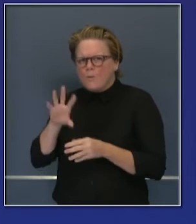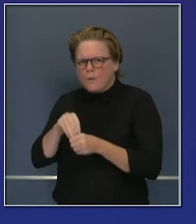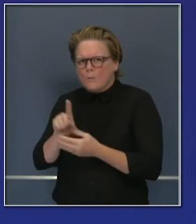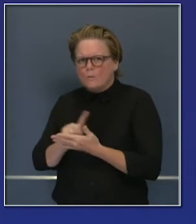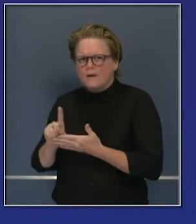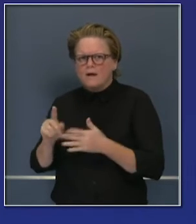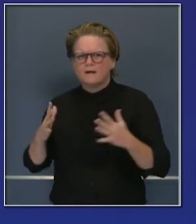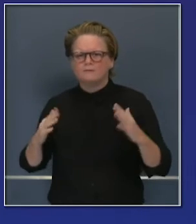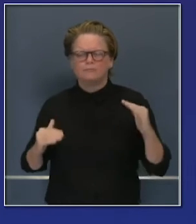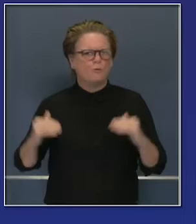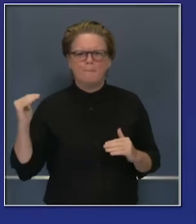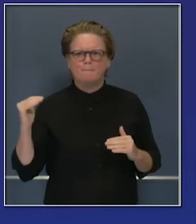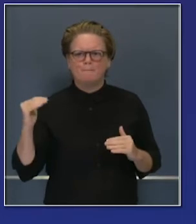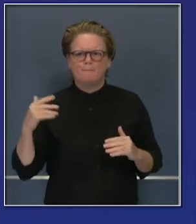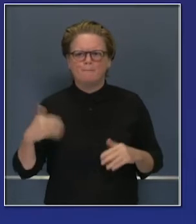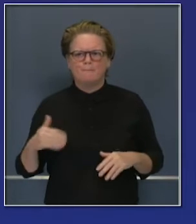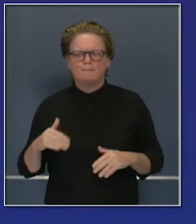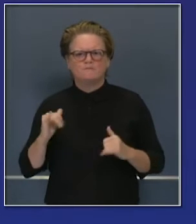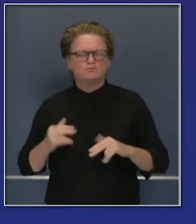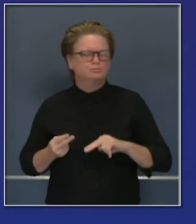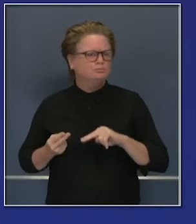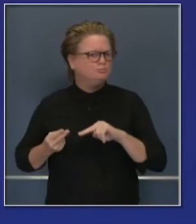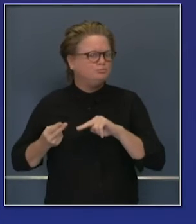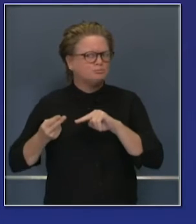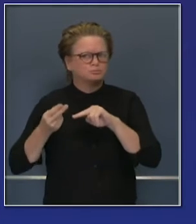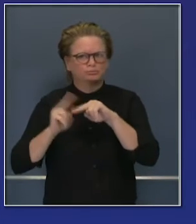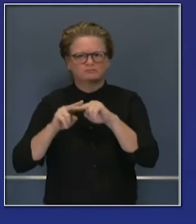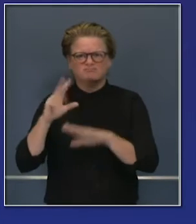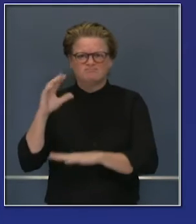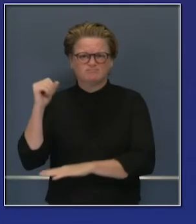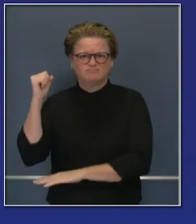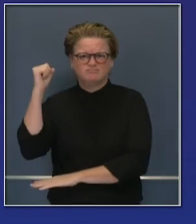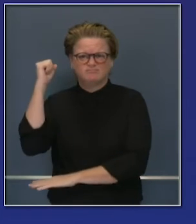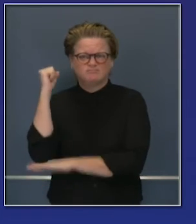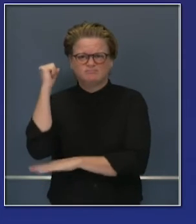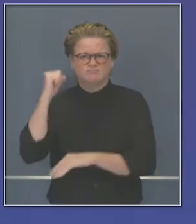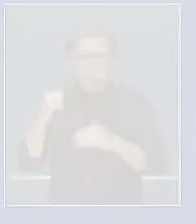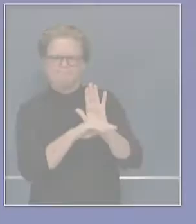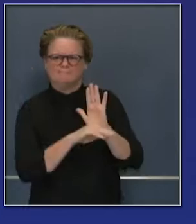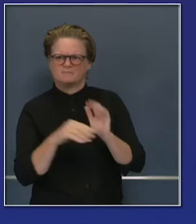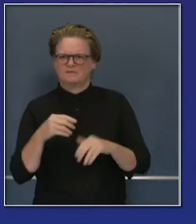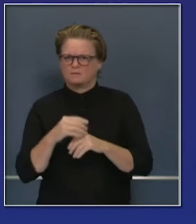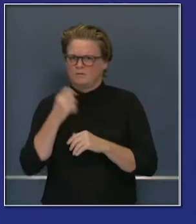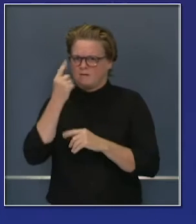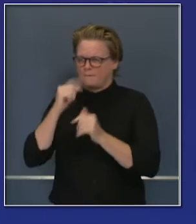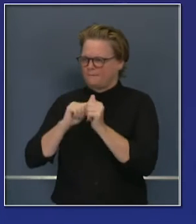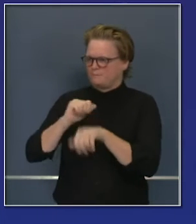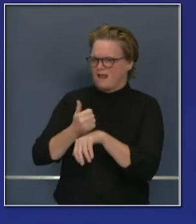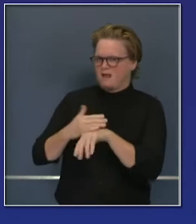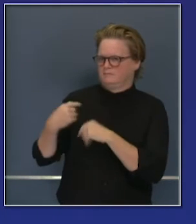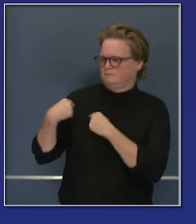the rate of increase simply without precedent in California's pandemic history. We are now